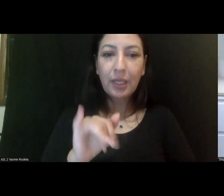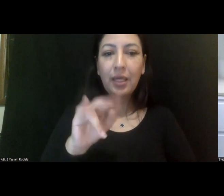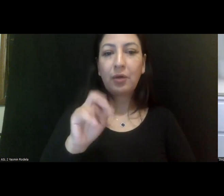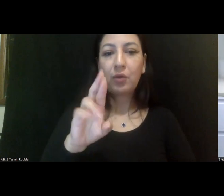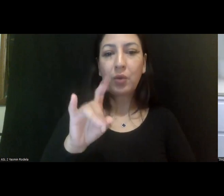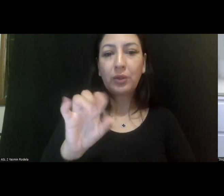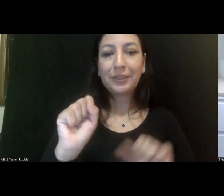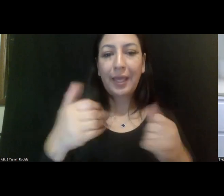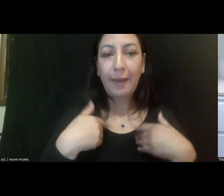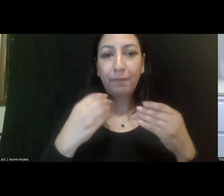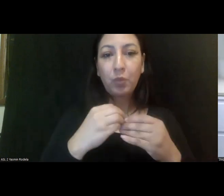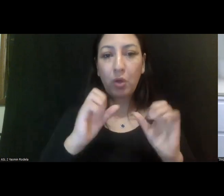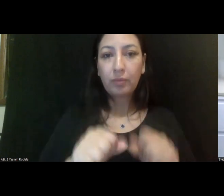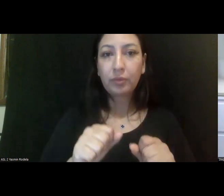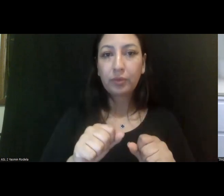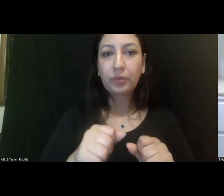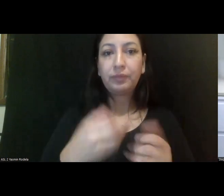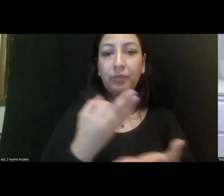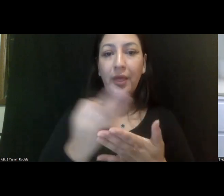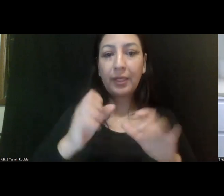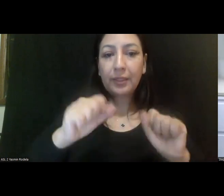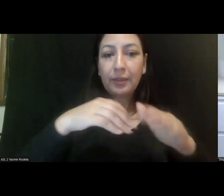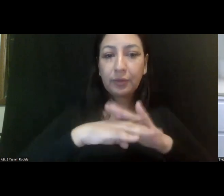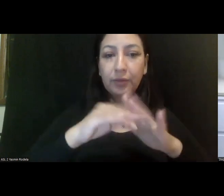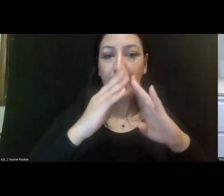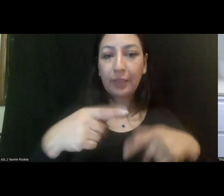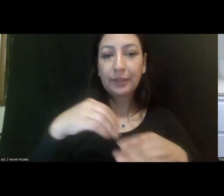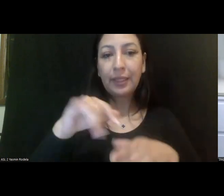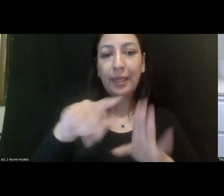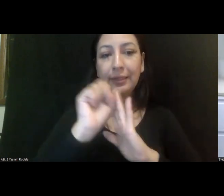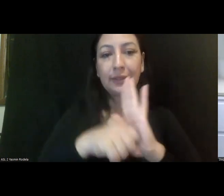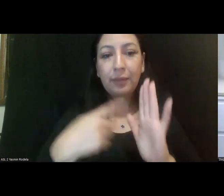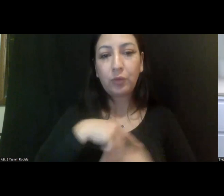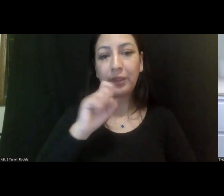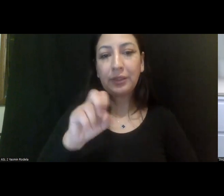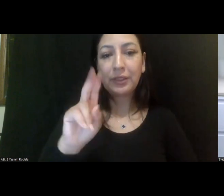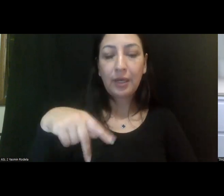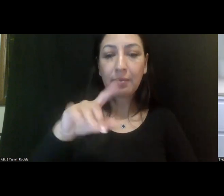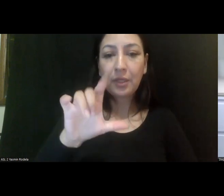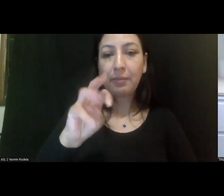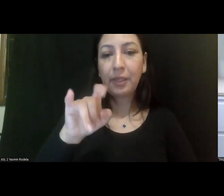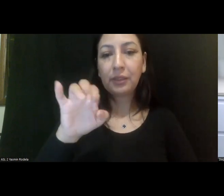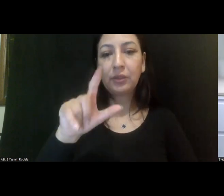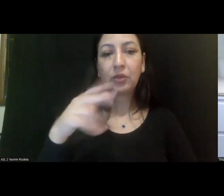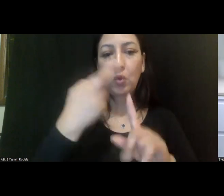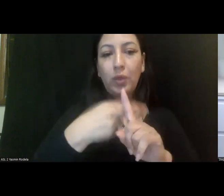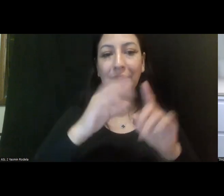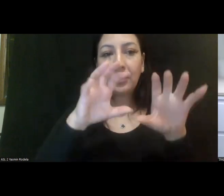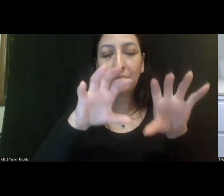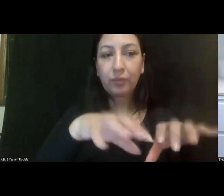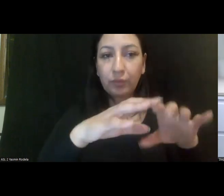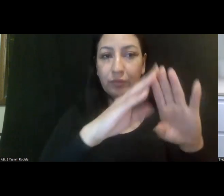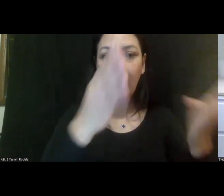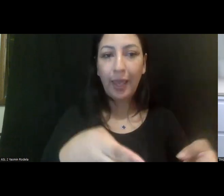affordable housing in the state, we may always need to have a supplemental rental subsidy so that that individual can